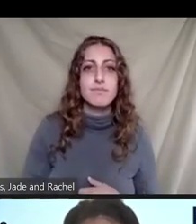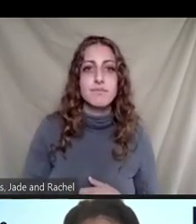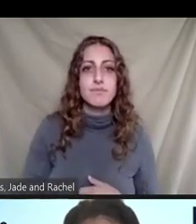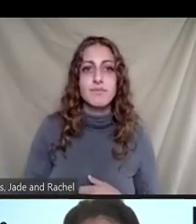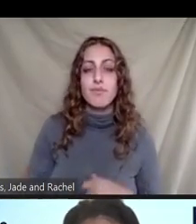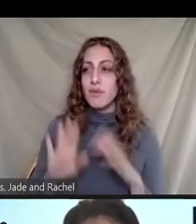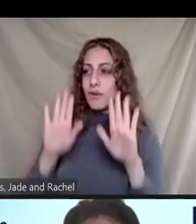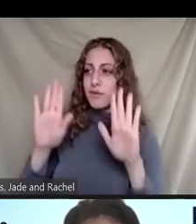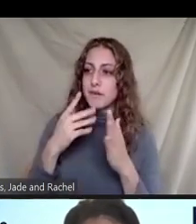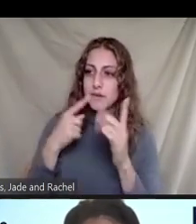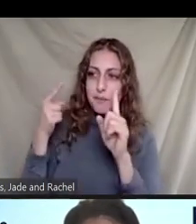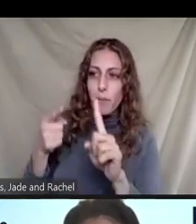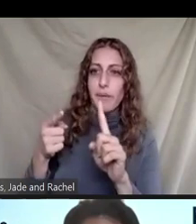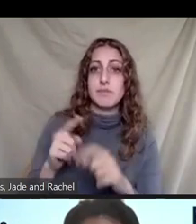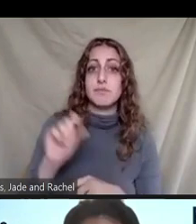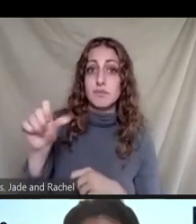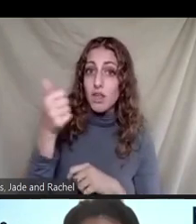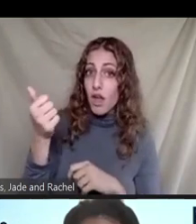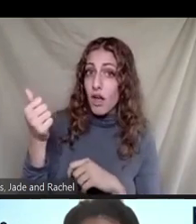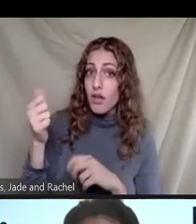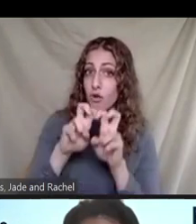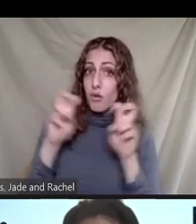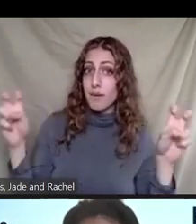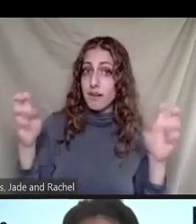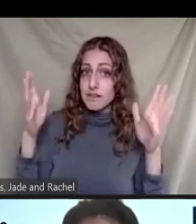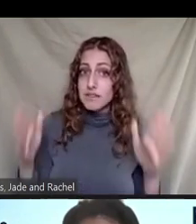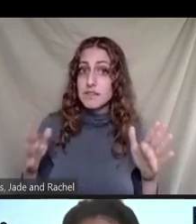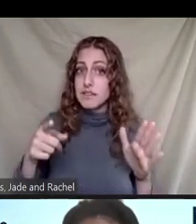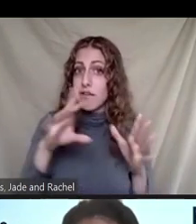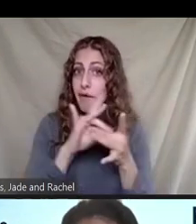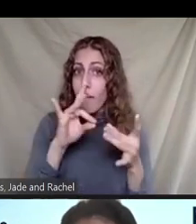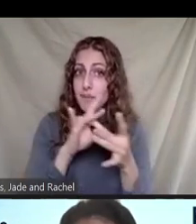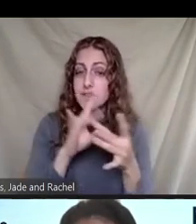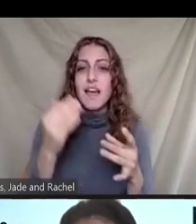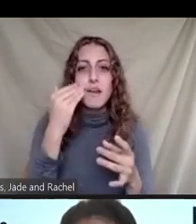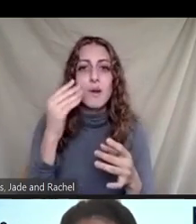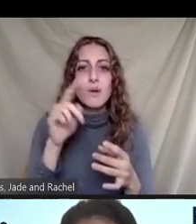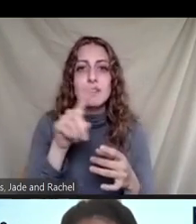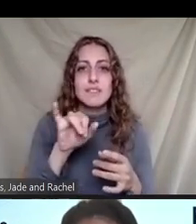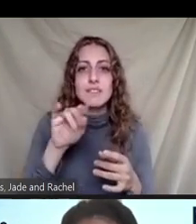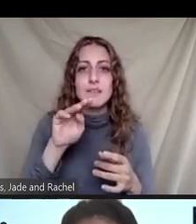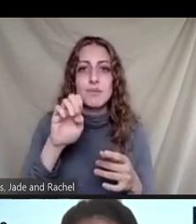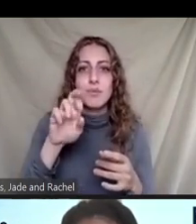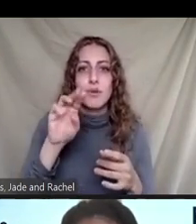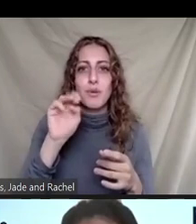Other panelists have comments? know Dr. Zimmin on your last slide had the compass and then the speedometer.